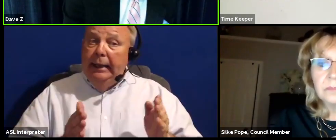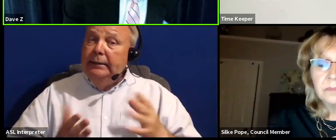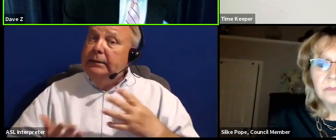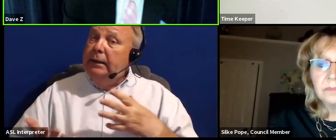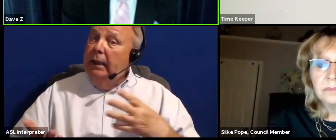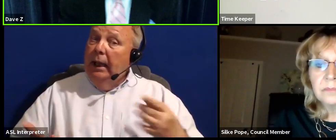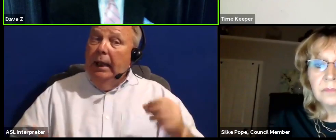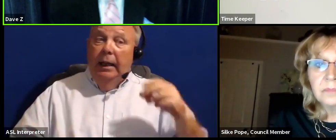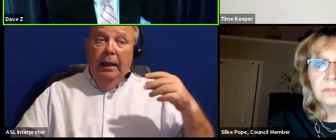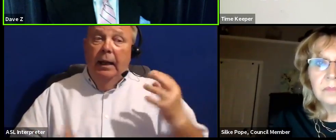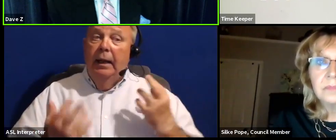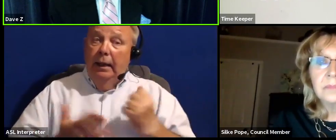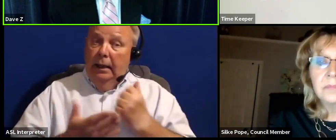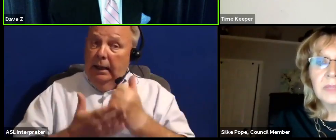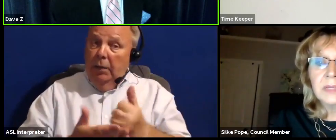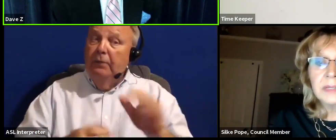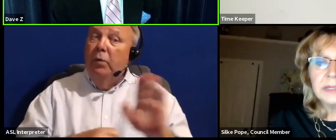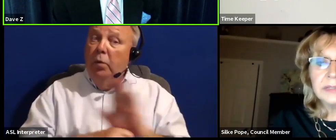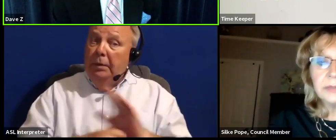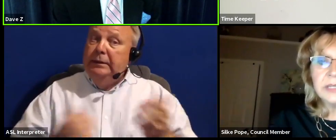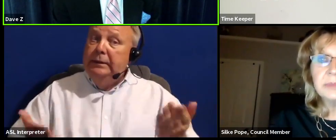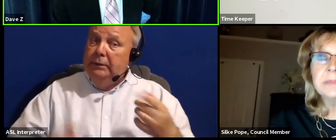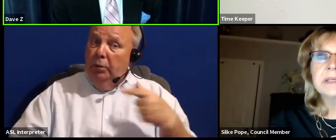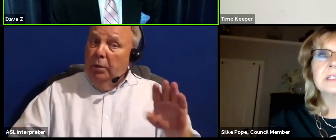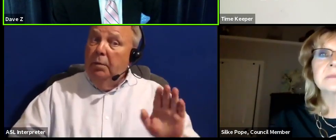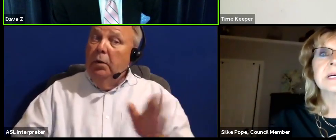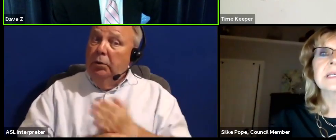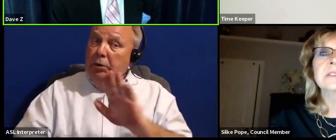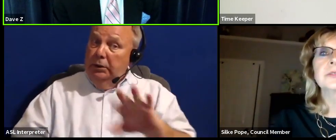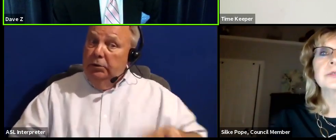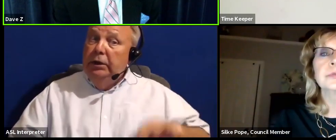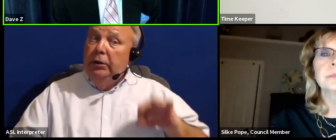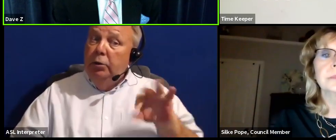hope for businesses here in Greenbelt. Would you please share your thoughts?